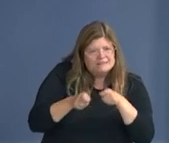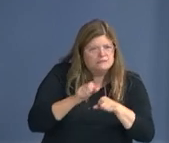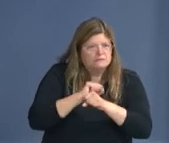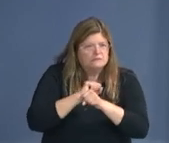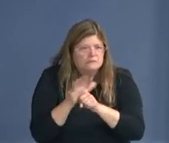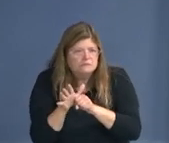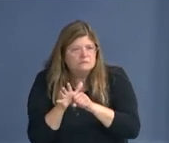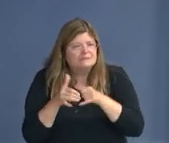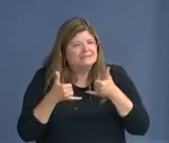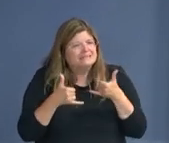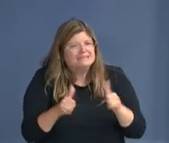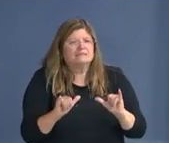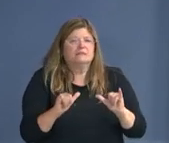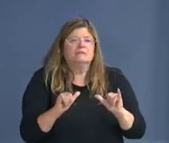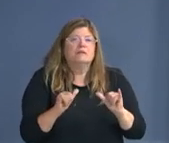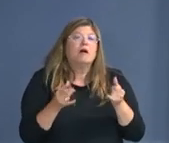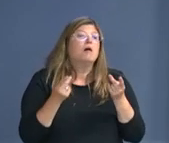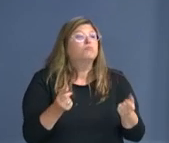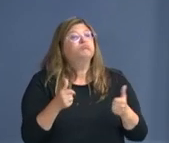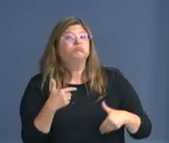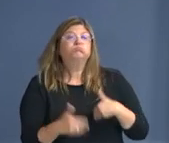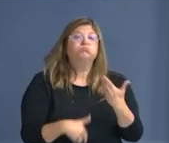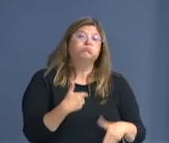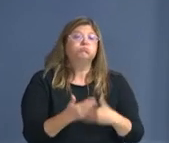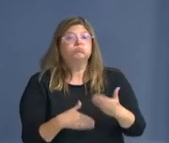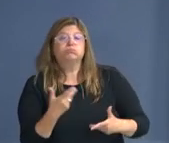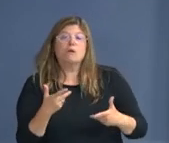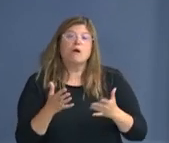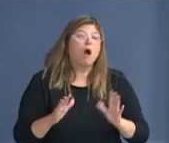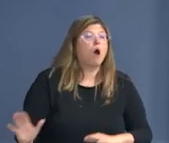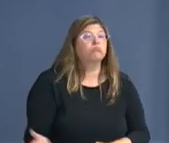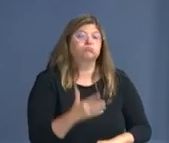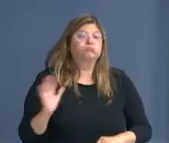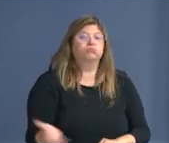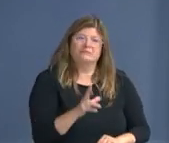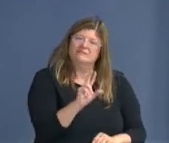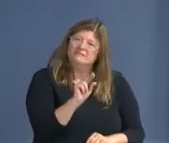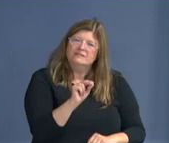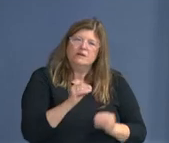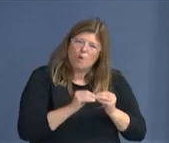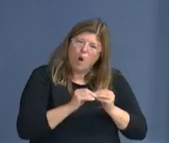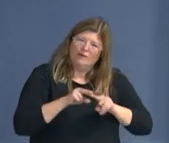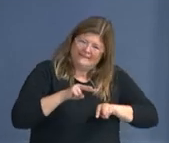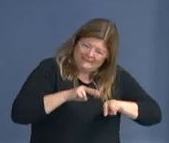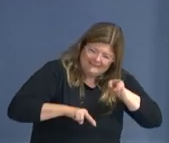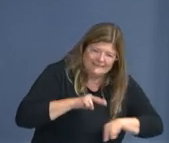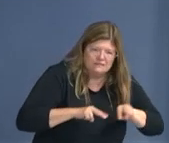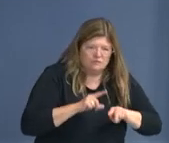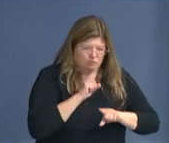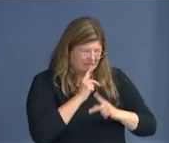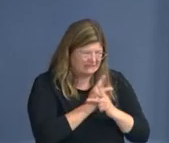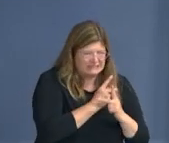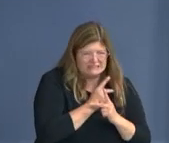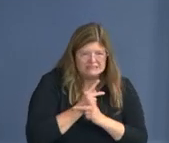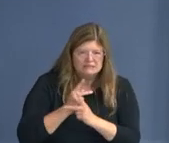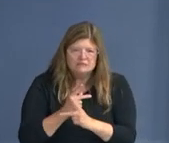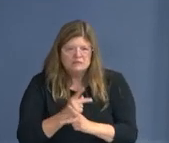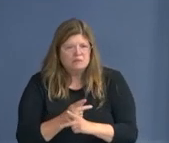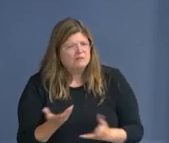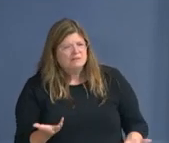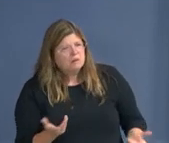retailers are still being limited to how they can operate. Would you say you're working to resolve?